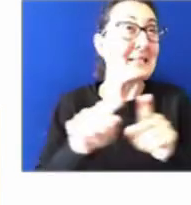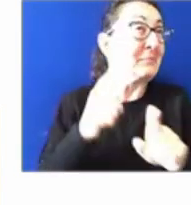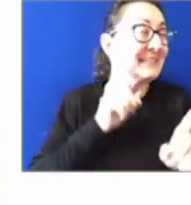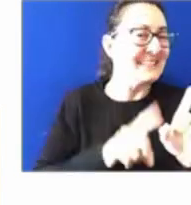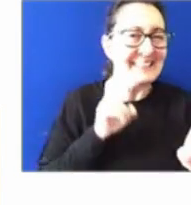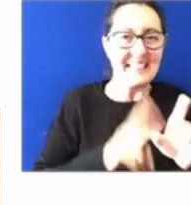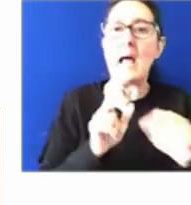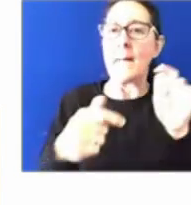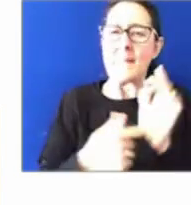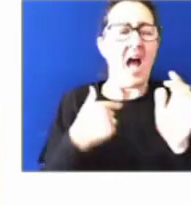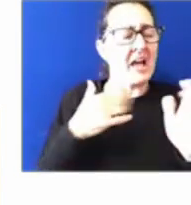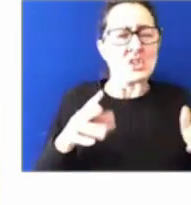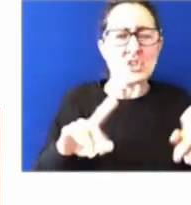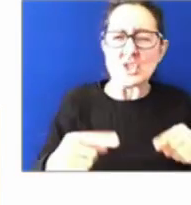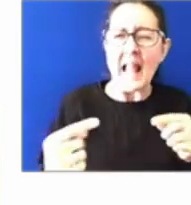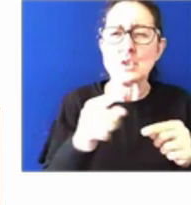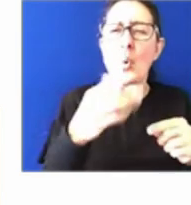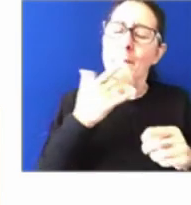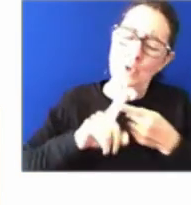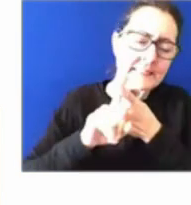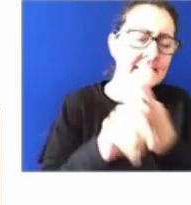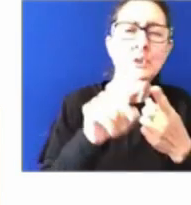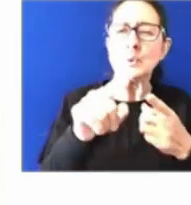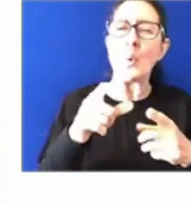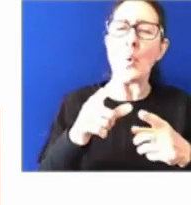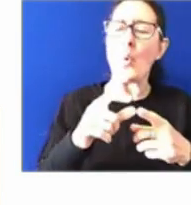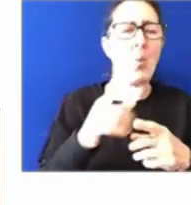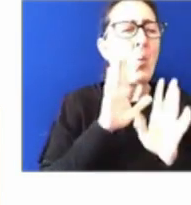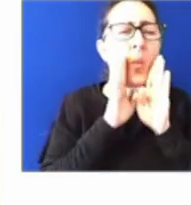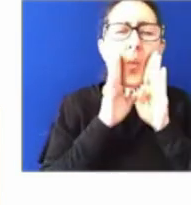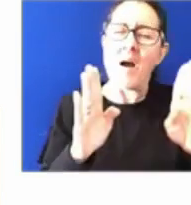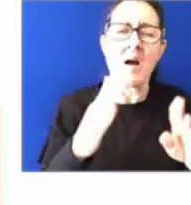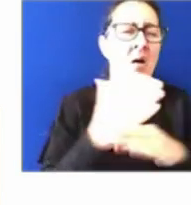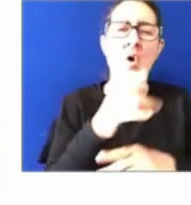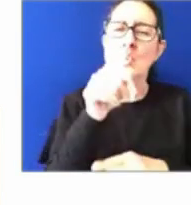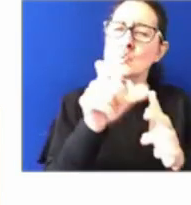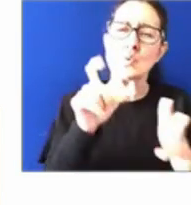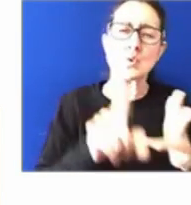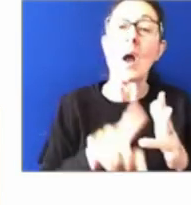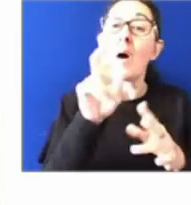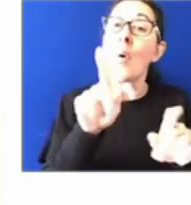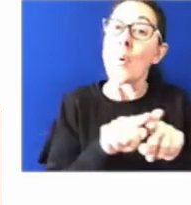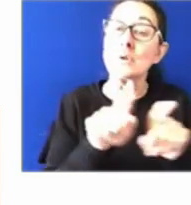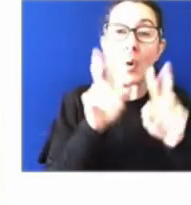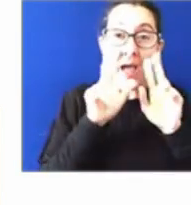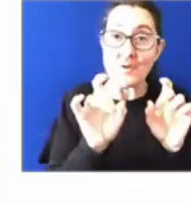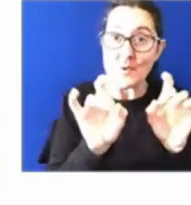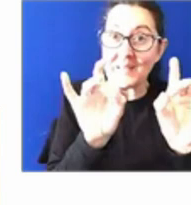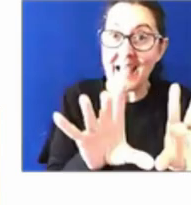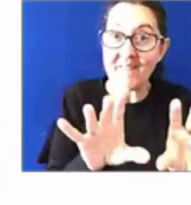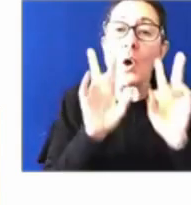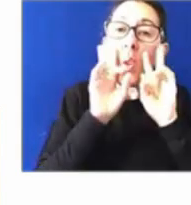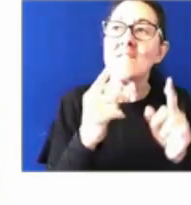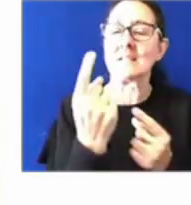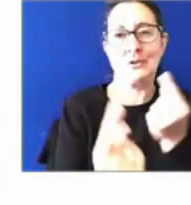you do, but also to take care of yourself and of one another. Thanks again for tuning in today. And